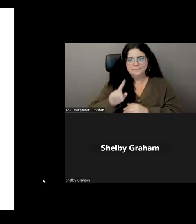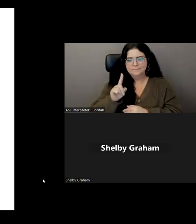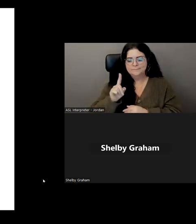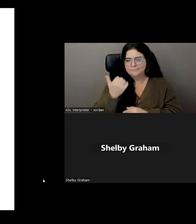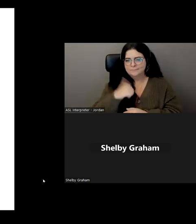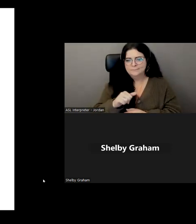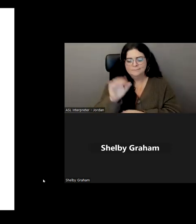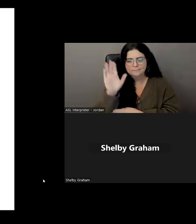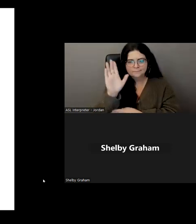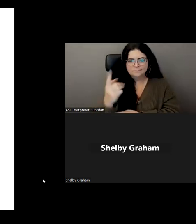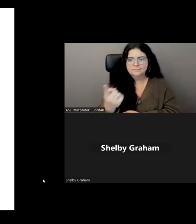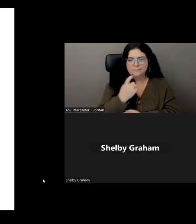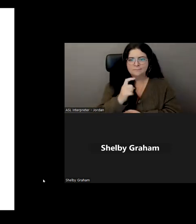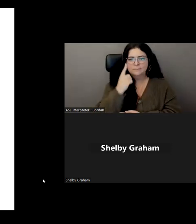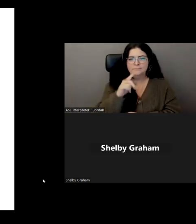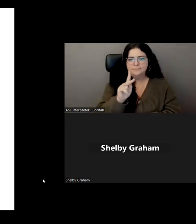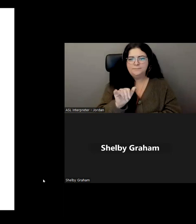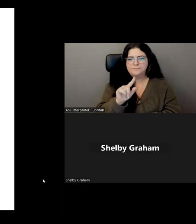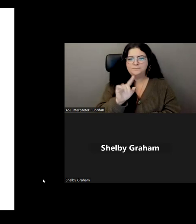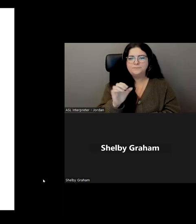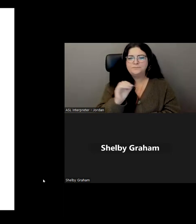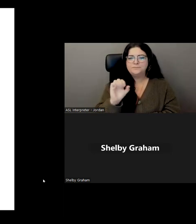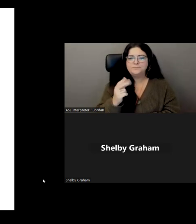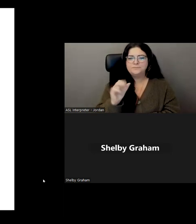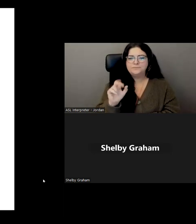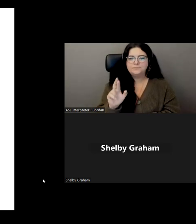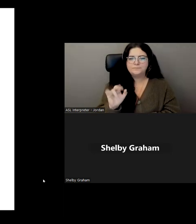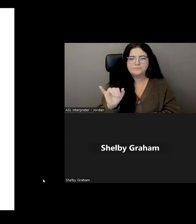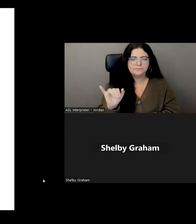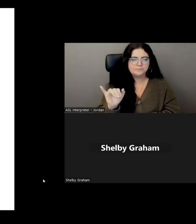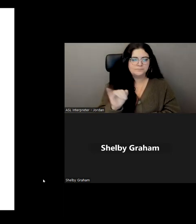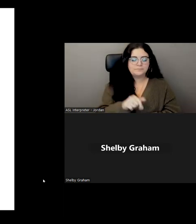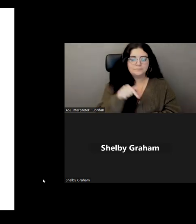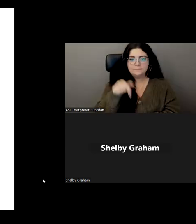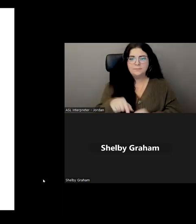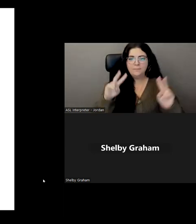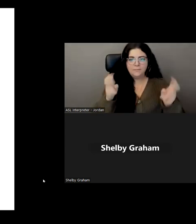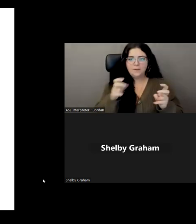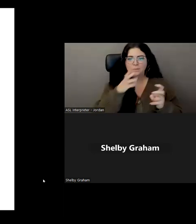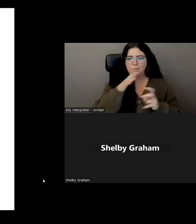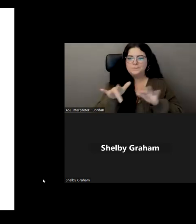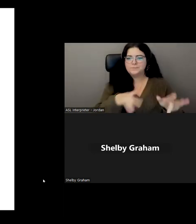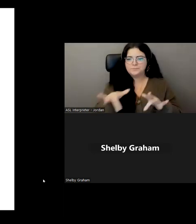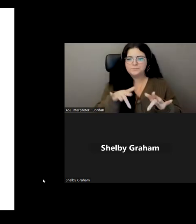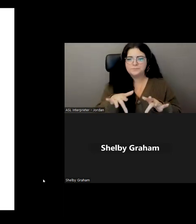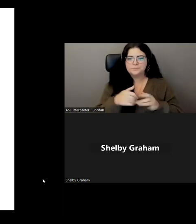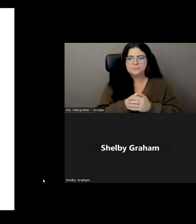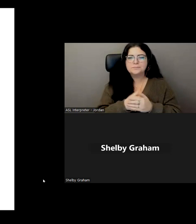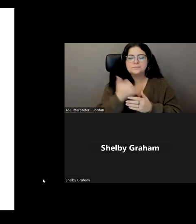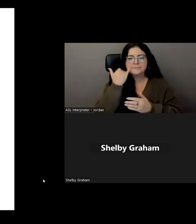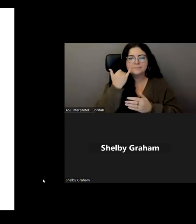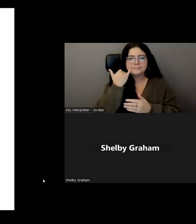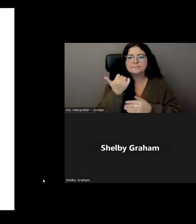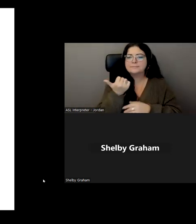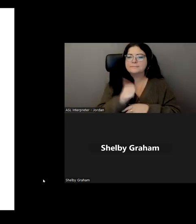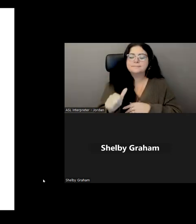directly over to Kyle and Sherry throughout the presentation. This session is being recorded. And of course, if you have any